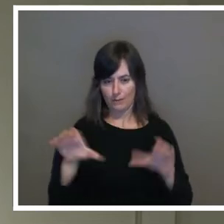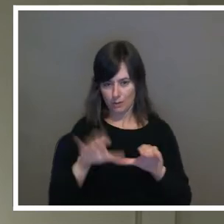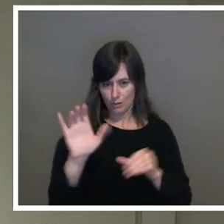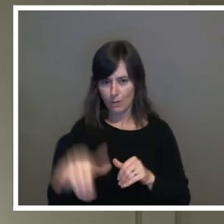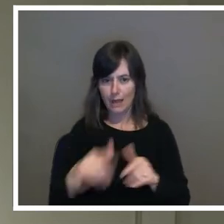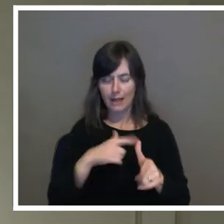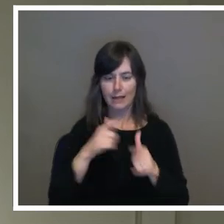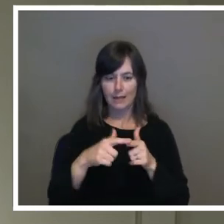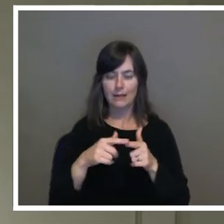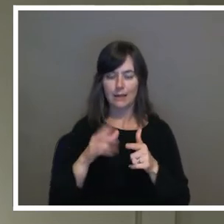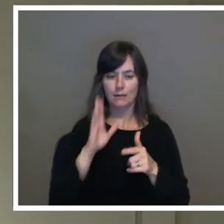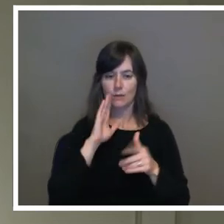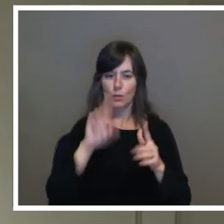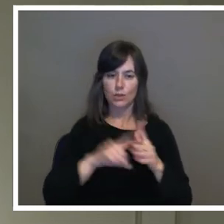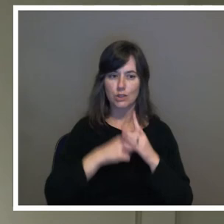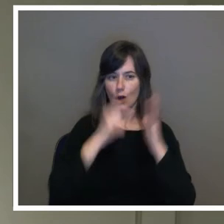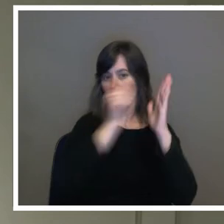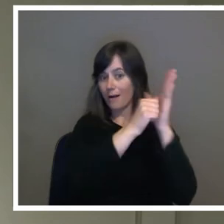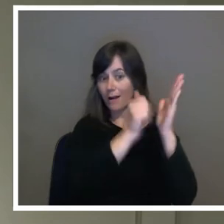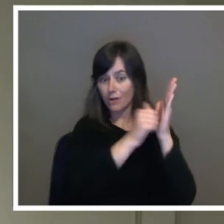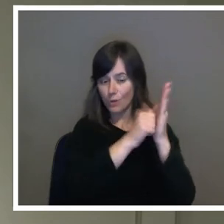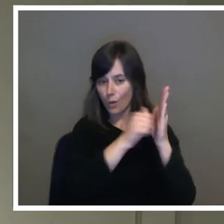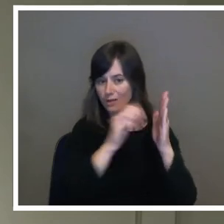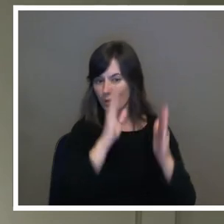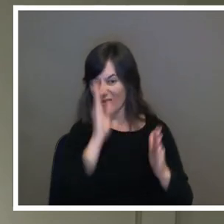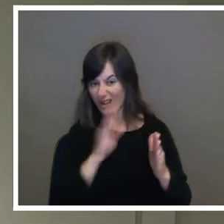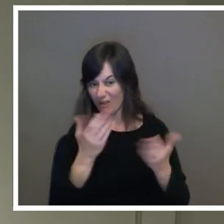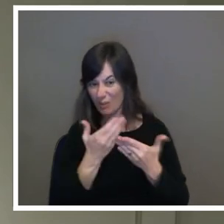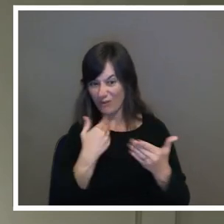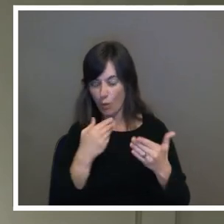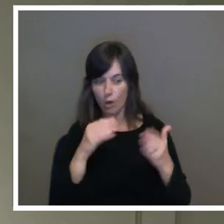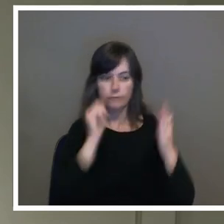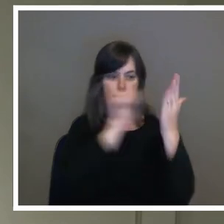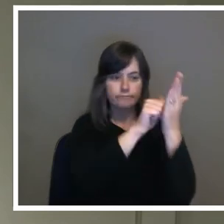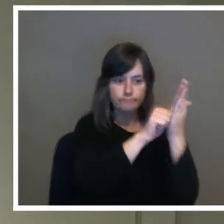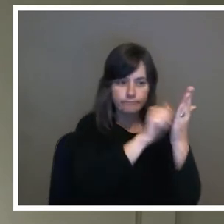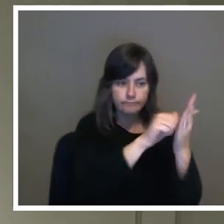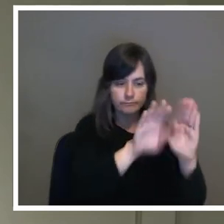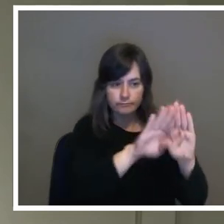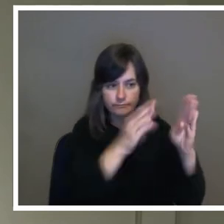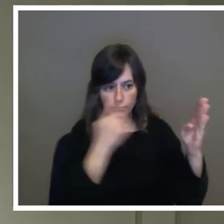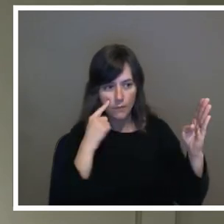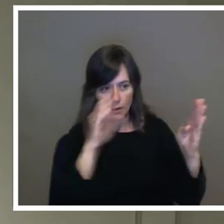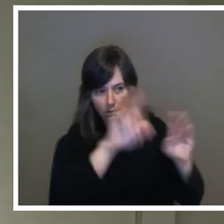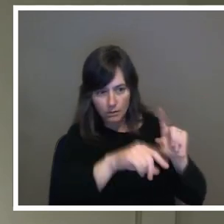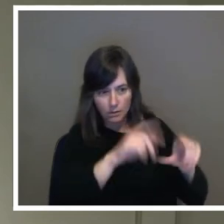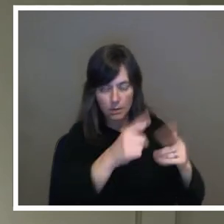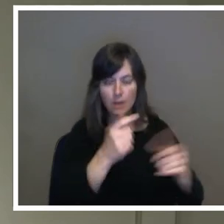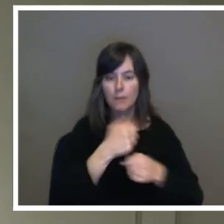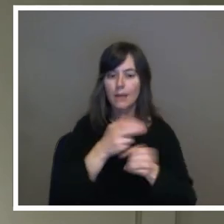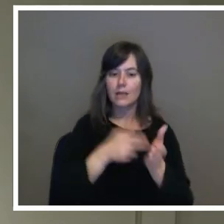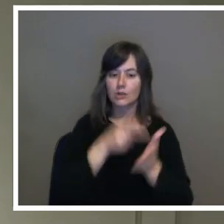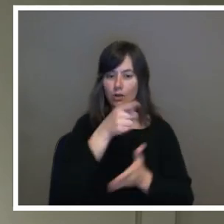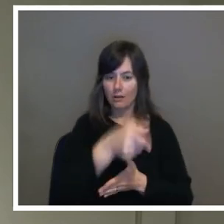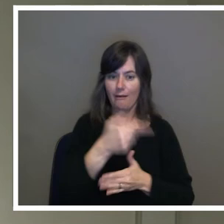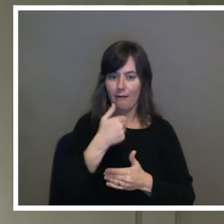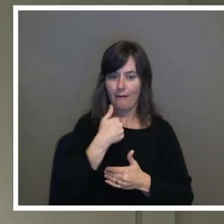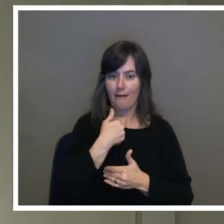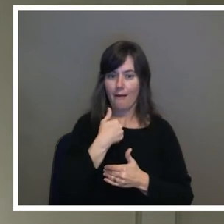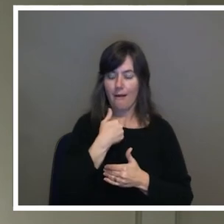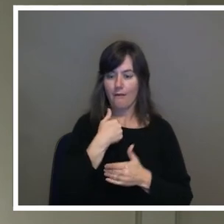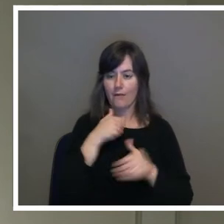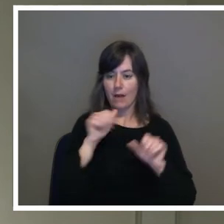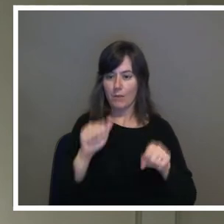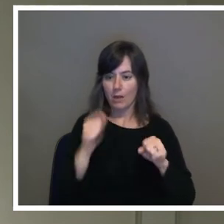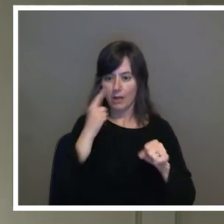starting to knock on doors, doors, which we've never done before. And to ensure somebody who's eligible for funding doesn't miss out